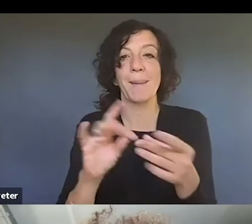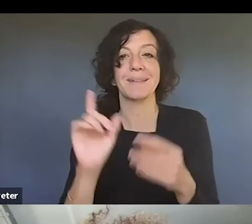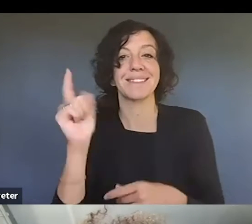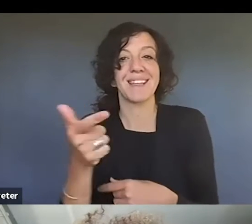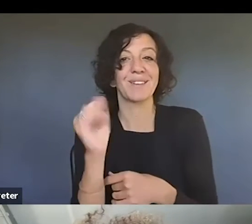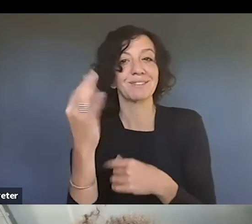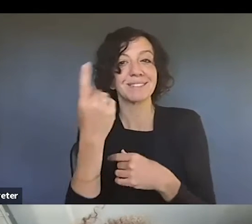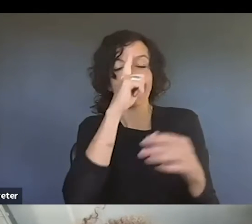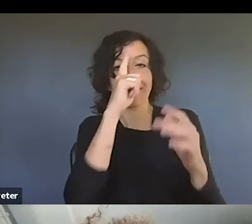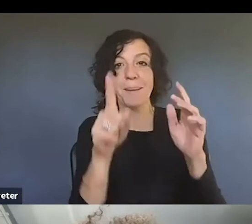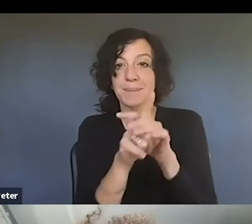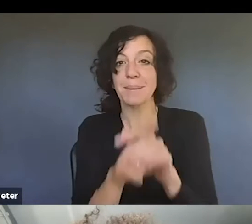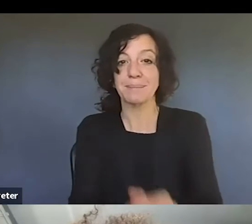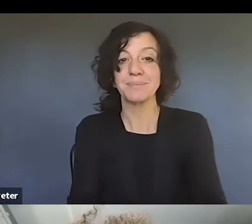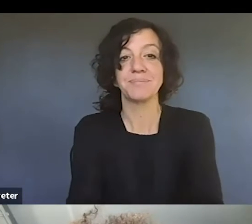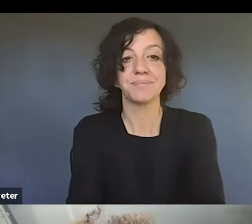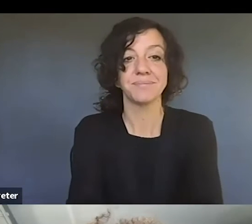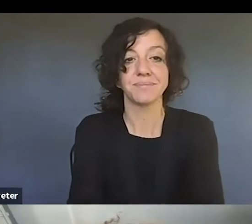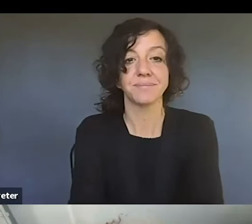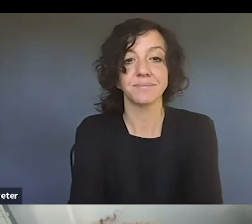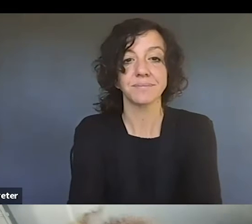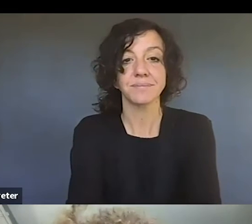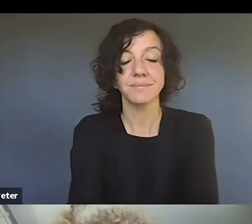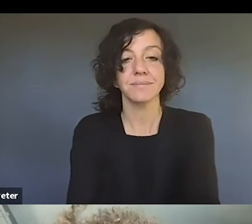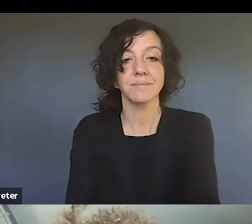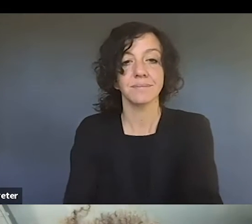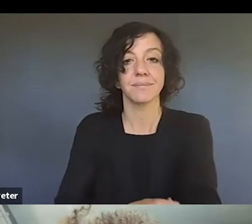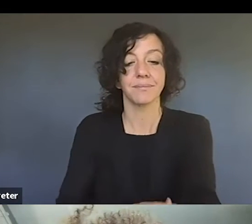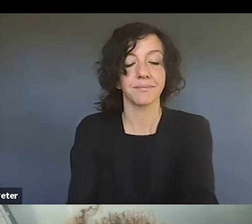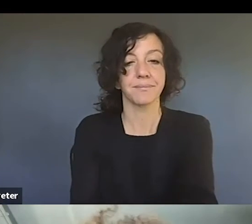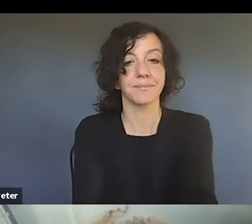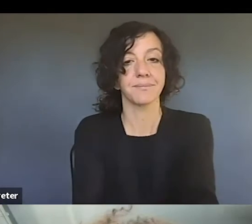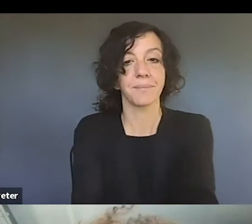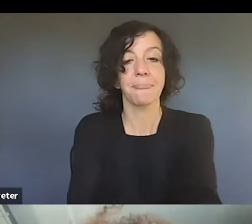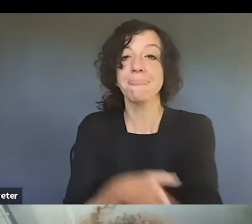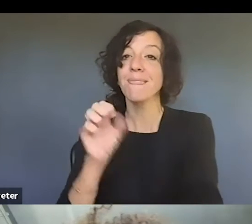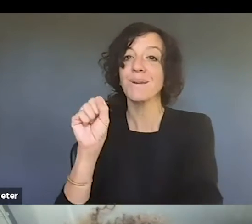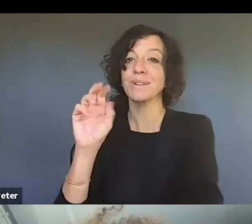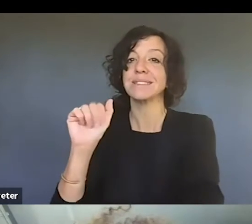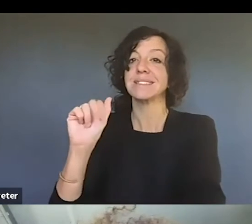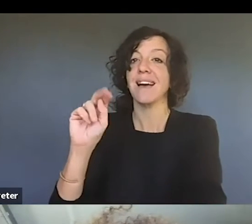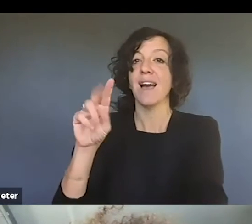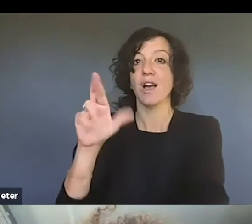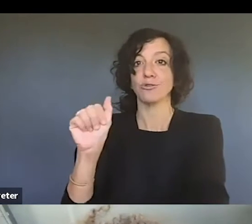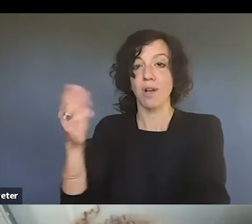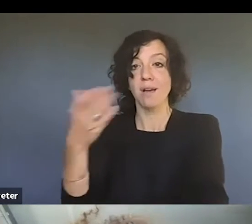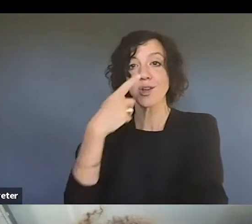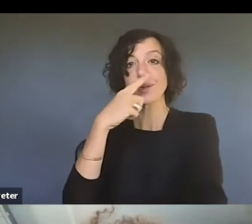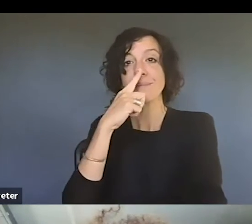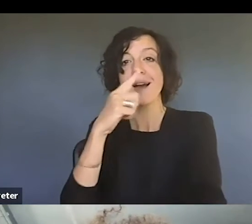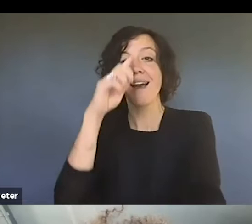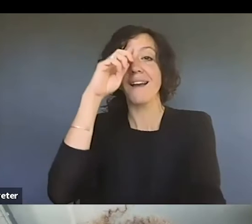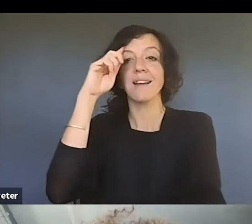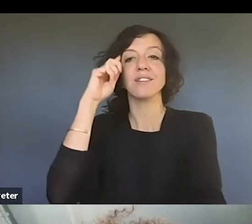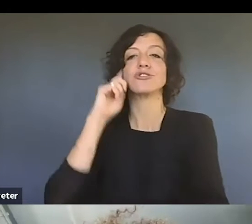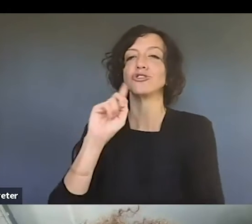you have anything you want to add, um, you know, so Sandra, I would love for you to just give, um, the folks on the line,